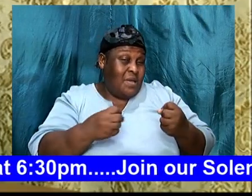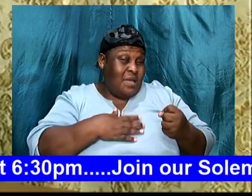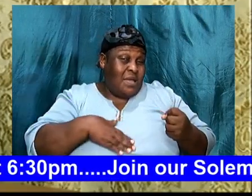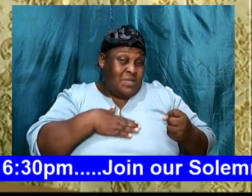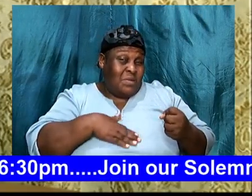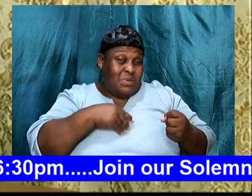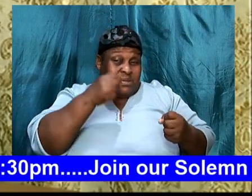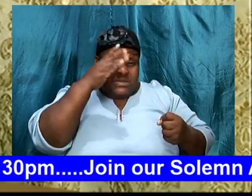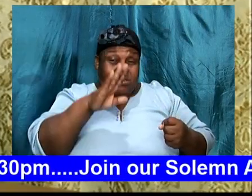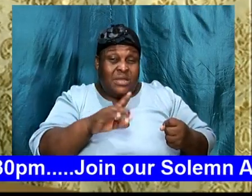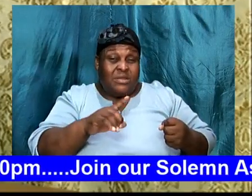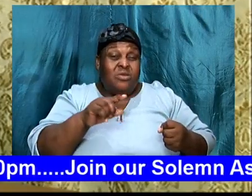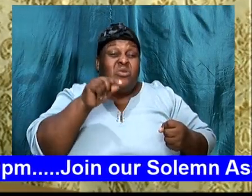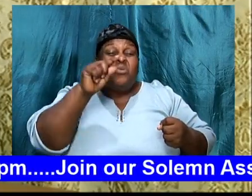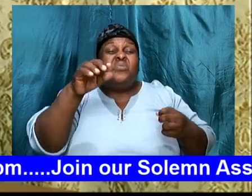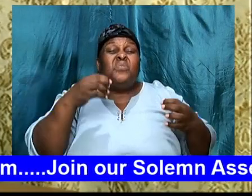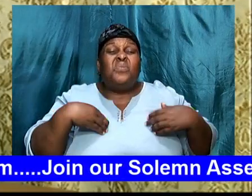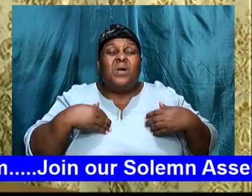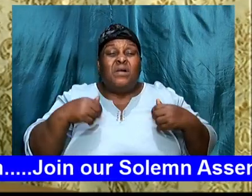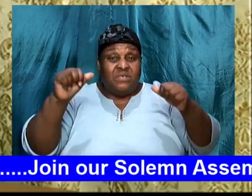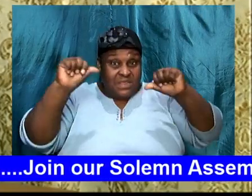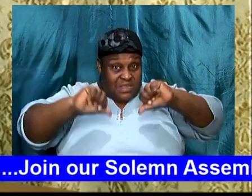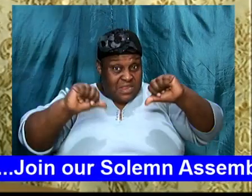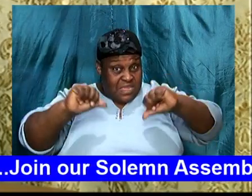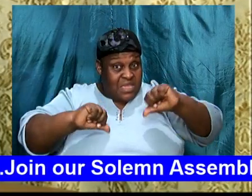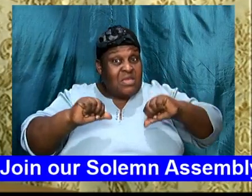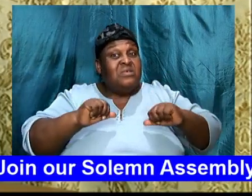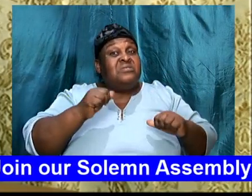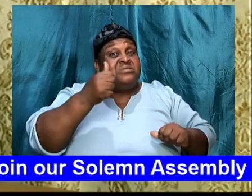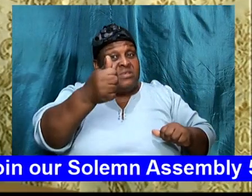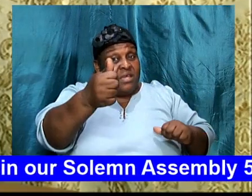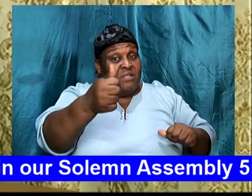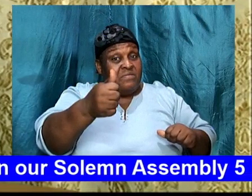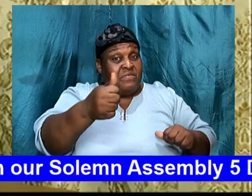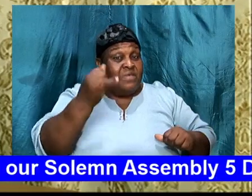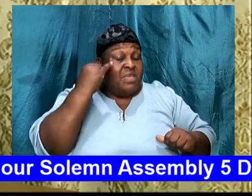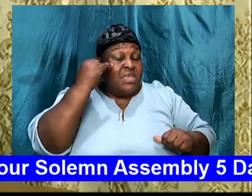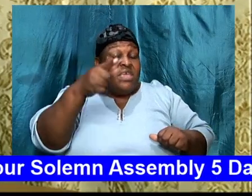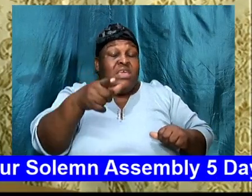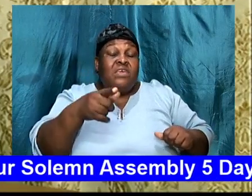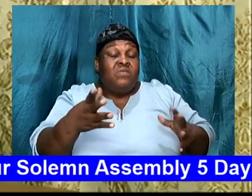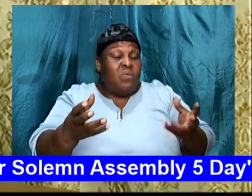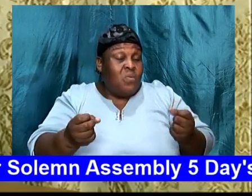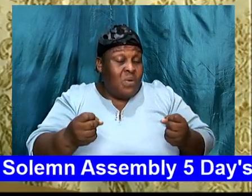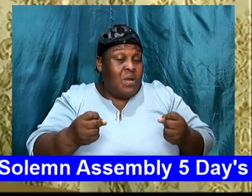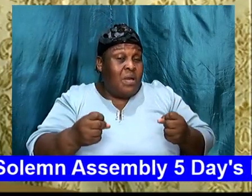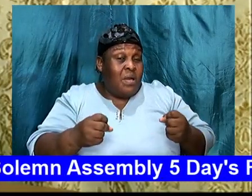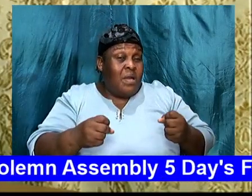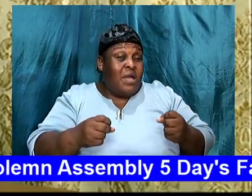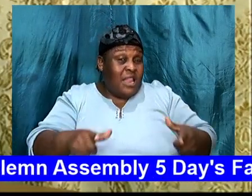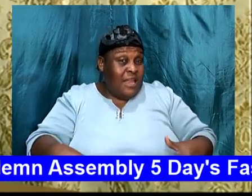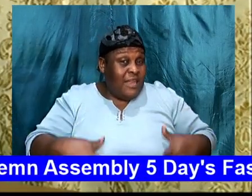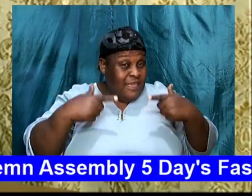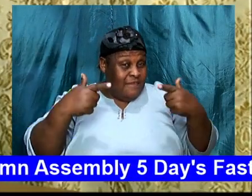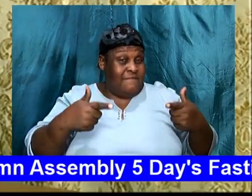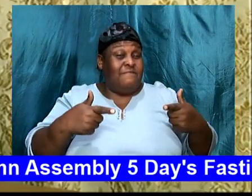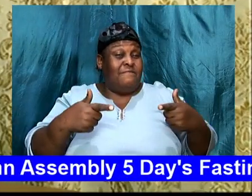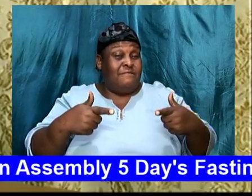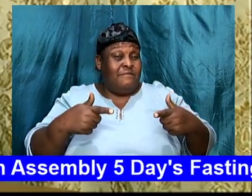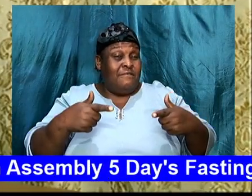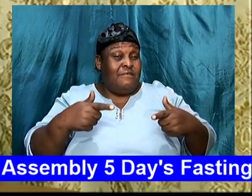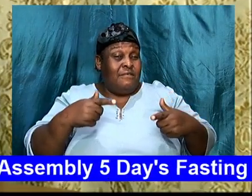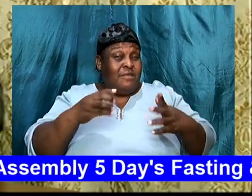disown yourself. If you want to, walk in the will of God, you have to disown yourself, and make sure that,